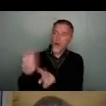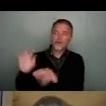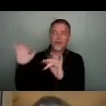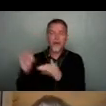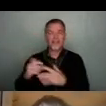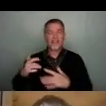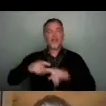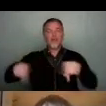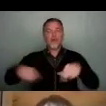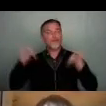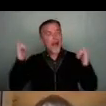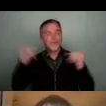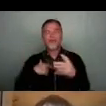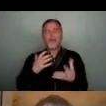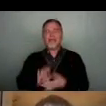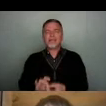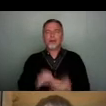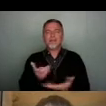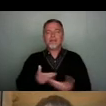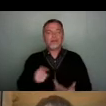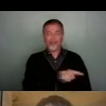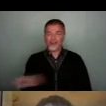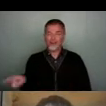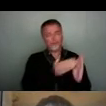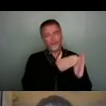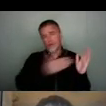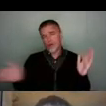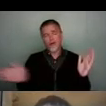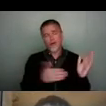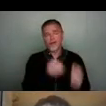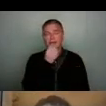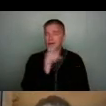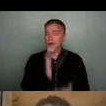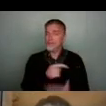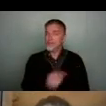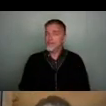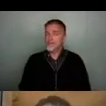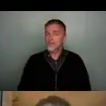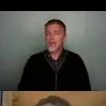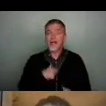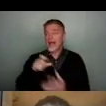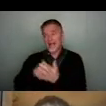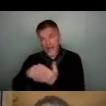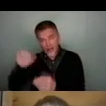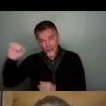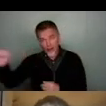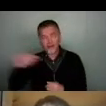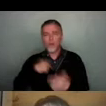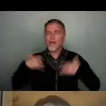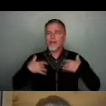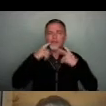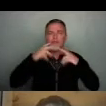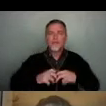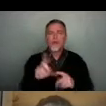conversations, and it really truly was that. And as Claire said, we were really interested in exploring what a